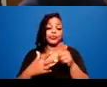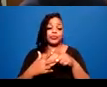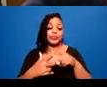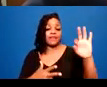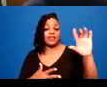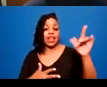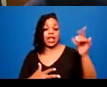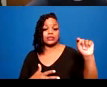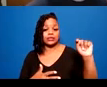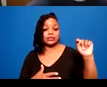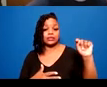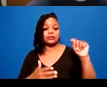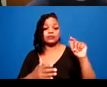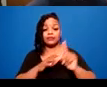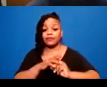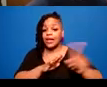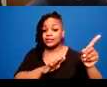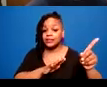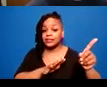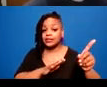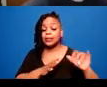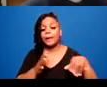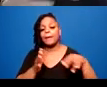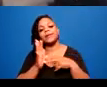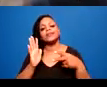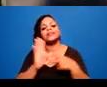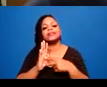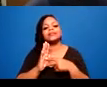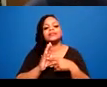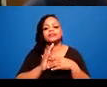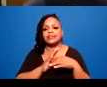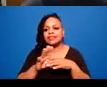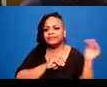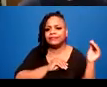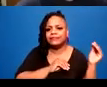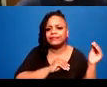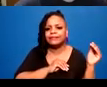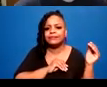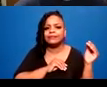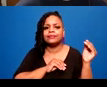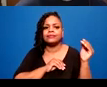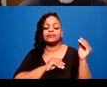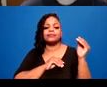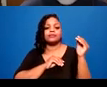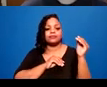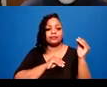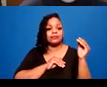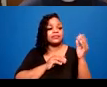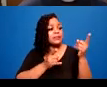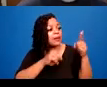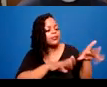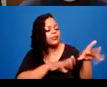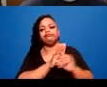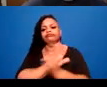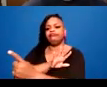So something that tries to vacate the thing that's happening. It could be social isolation,